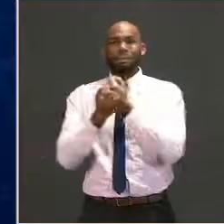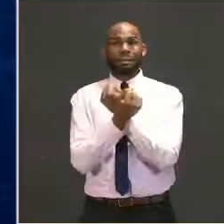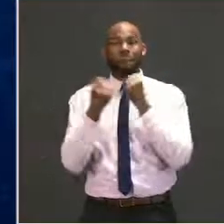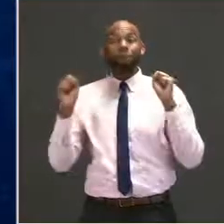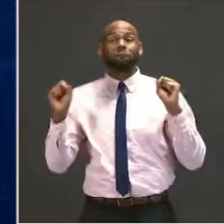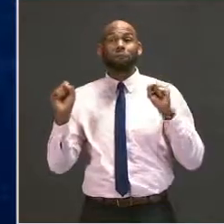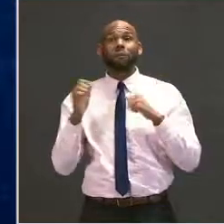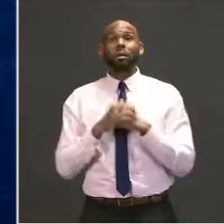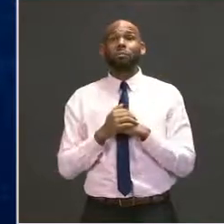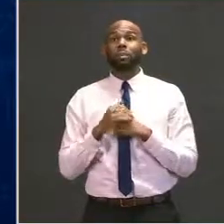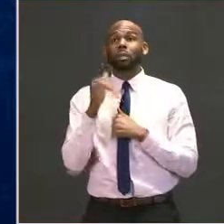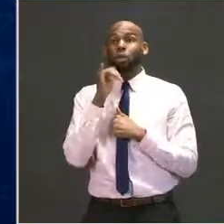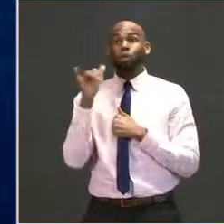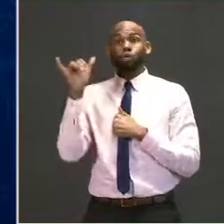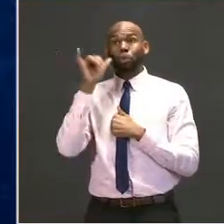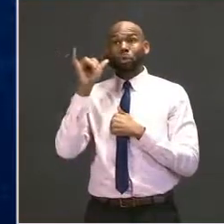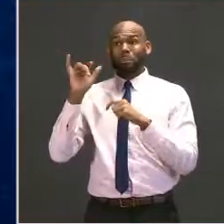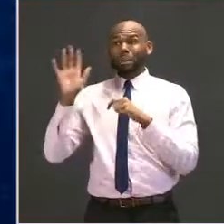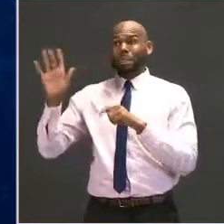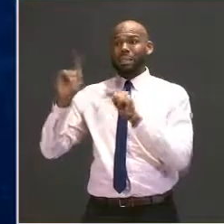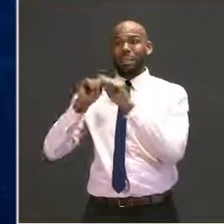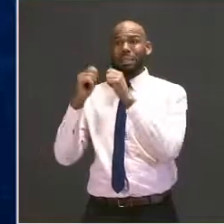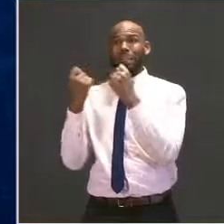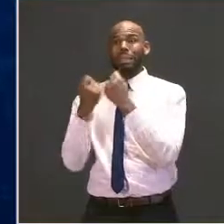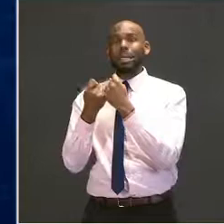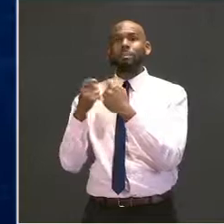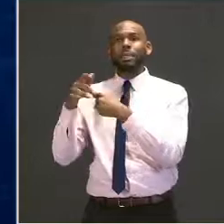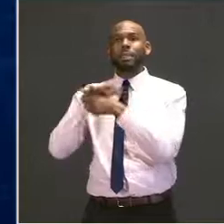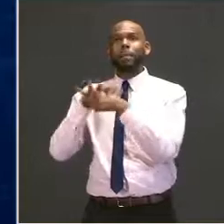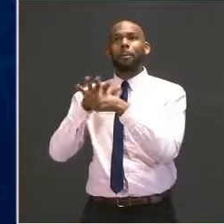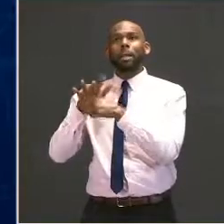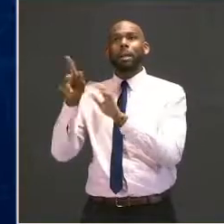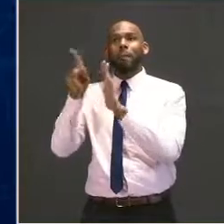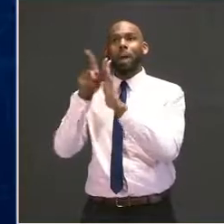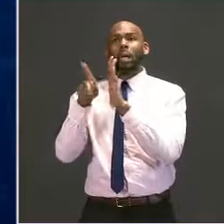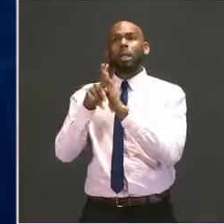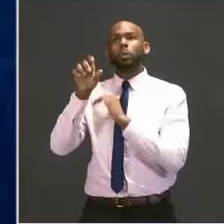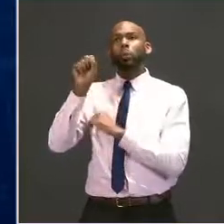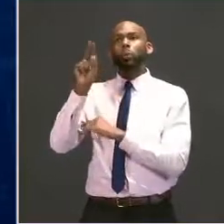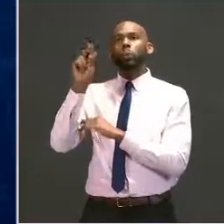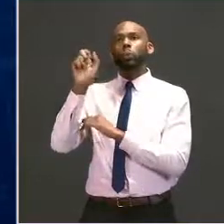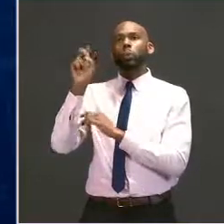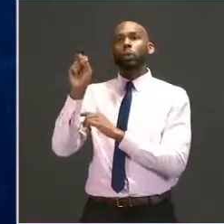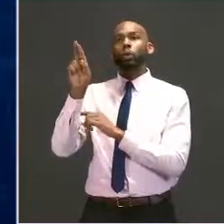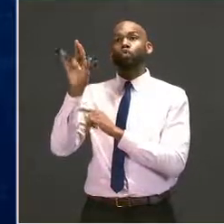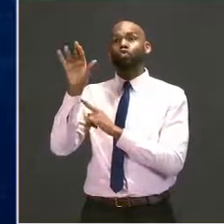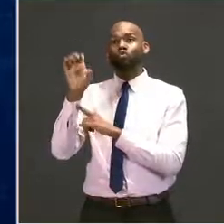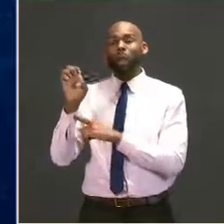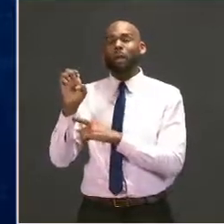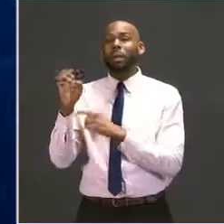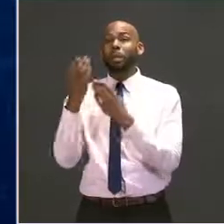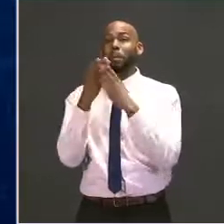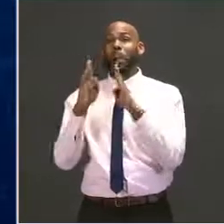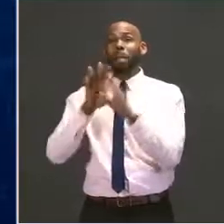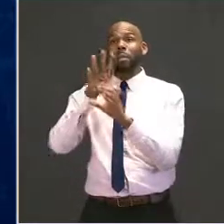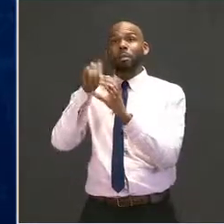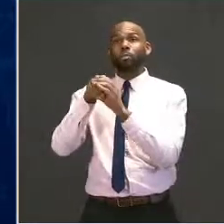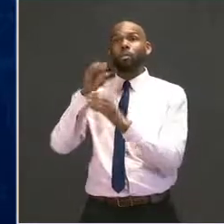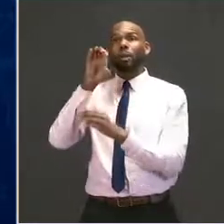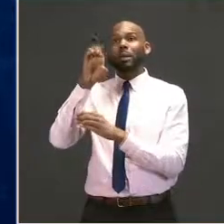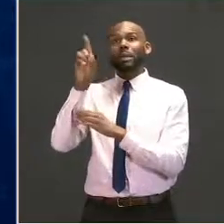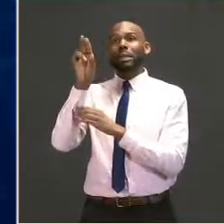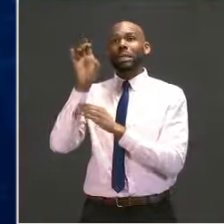part yesterday, senior members of his team, Domestic Policy Advisor Susan Rice, White House Public Engagement Director Cedric Richmond,